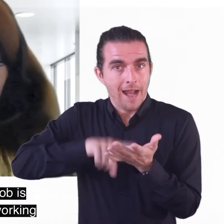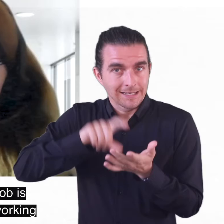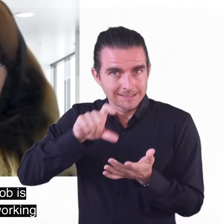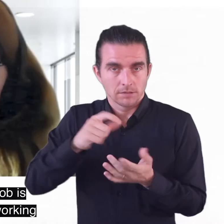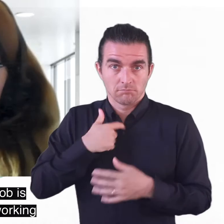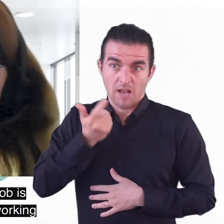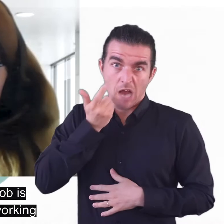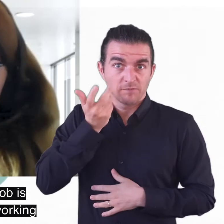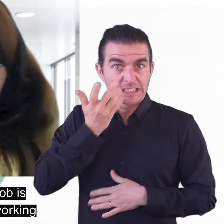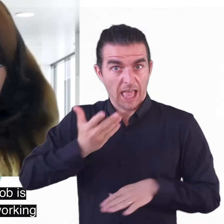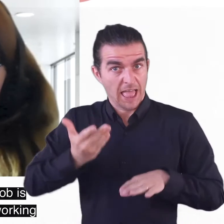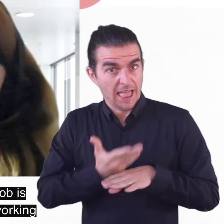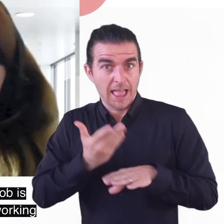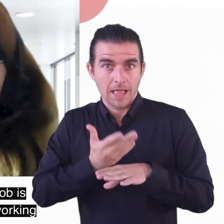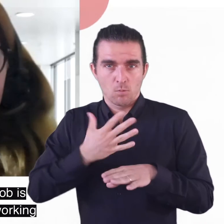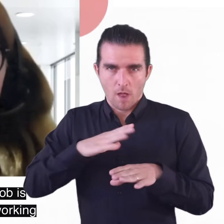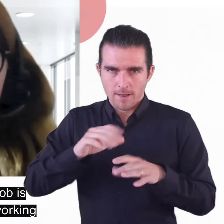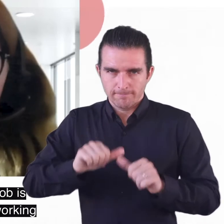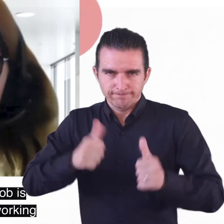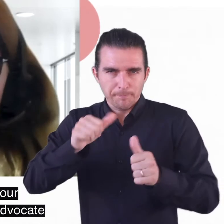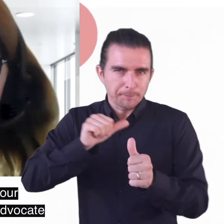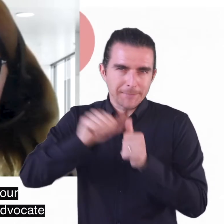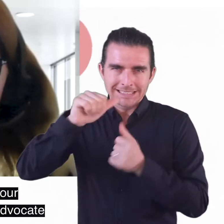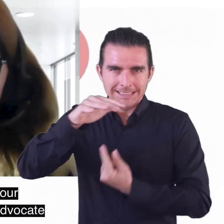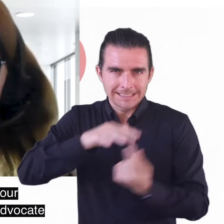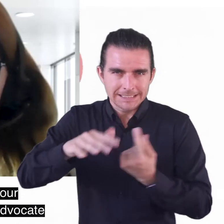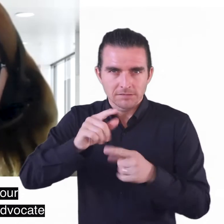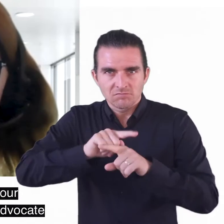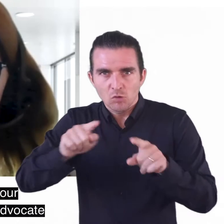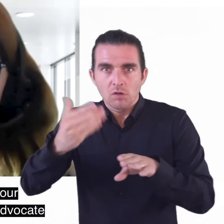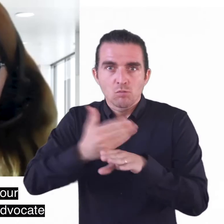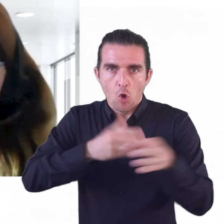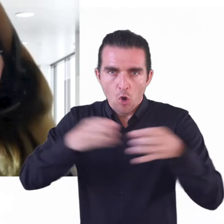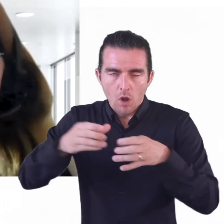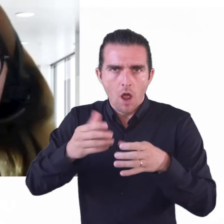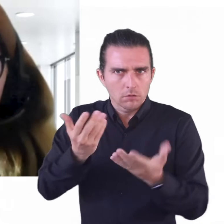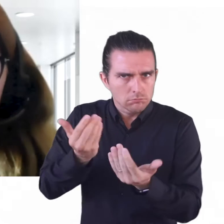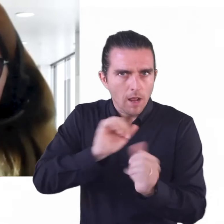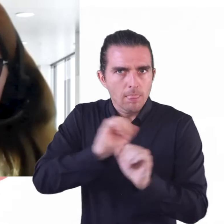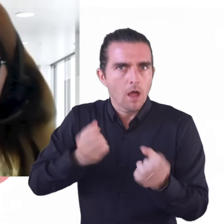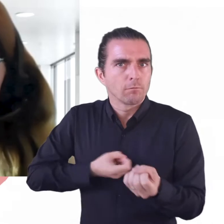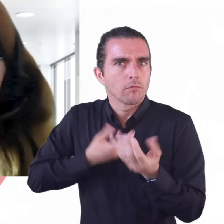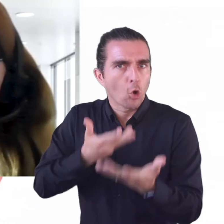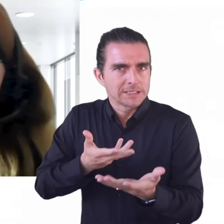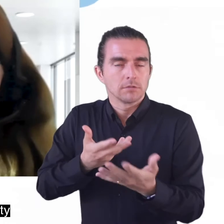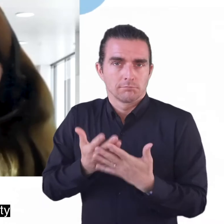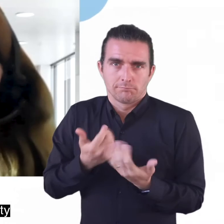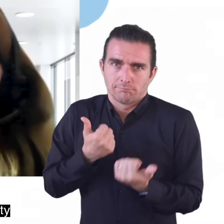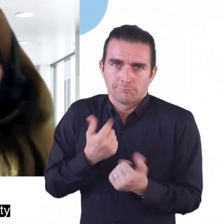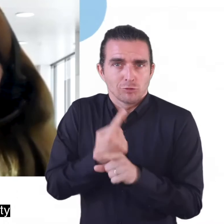so essentially my day job is about creating the best working environment for all of our employees and being an advocate for their voice